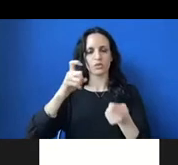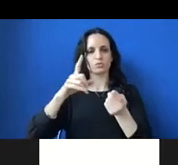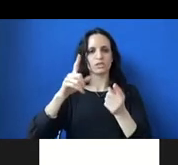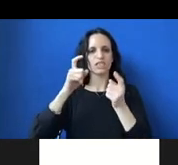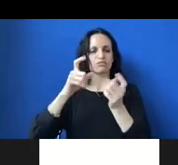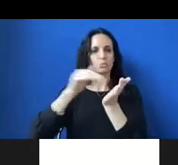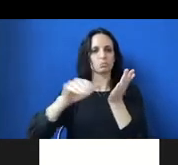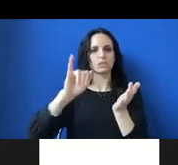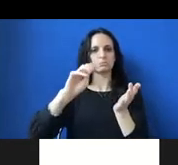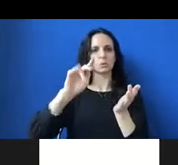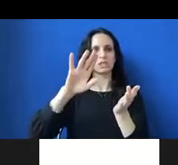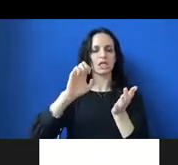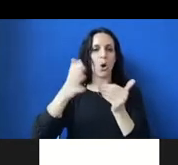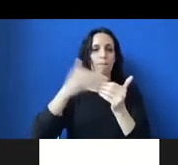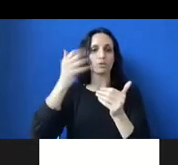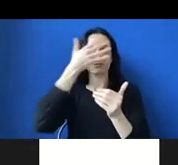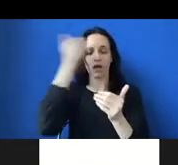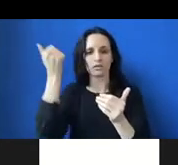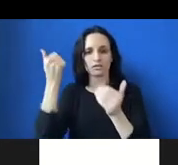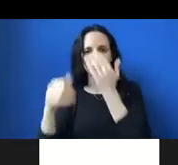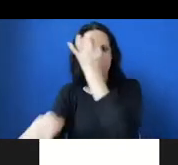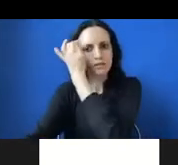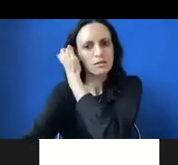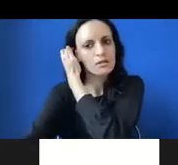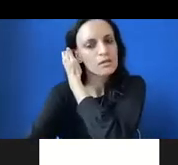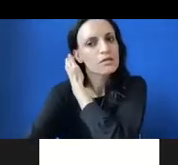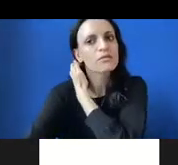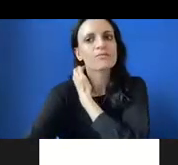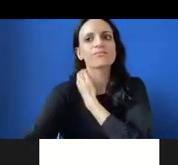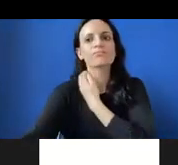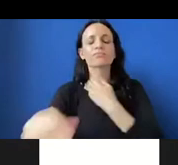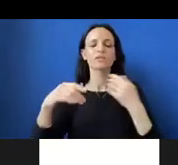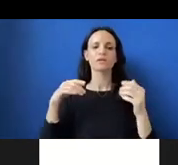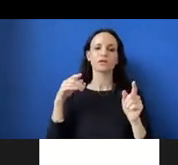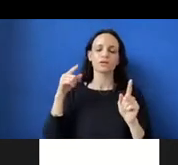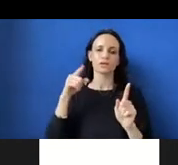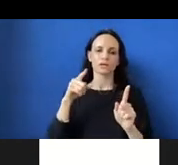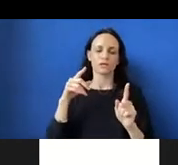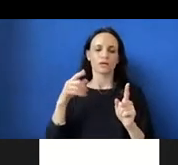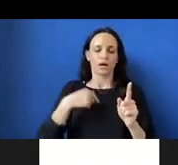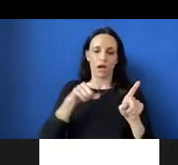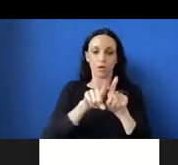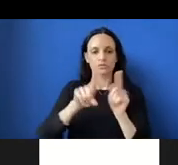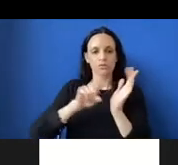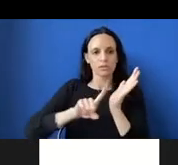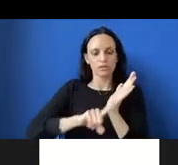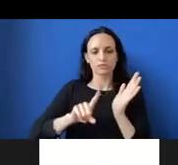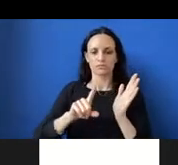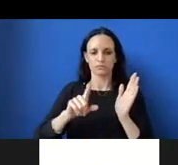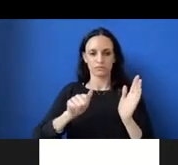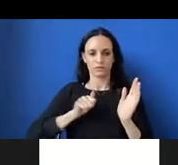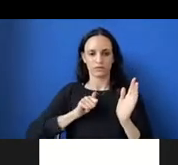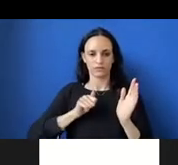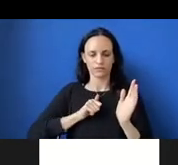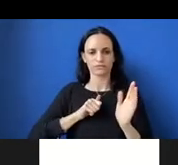At the Brutnik Center on Conflict and Violence, I conducted my own research exploring why the promotion of individualism